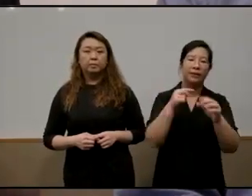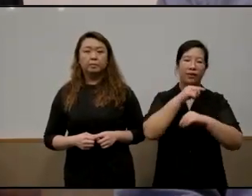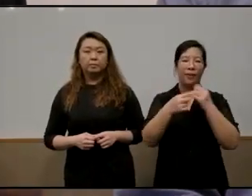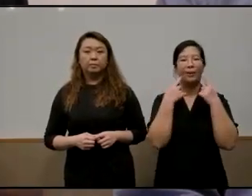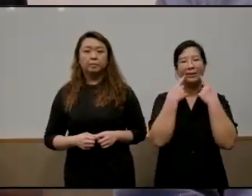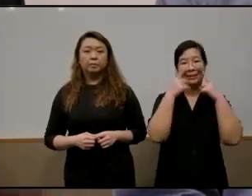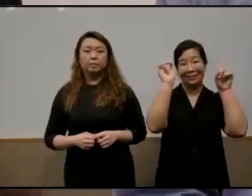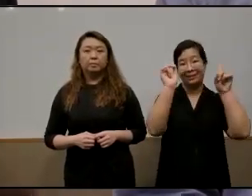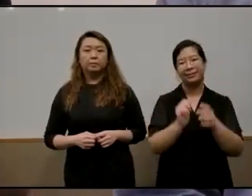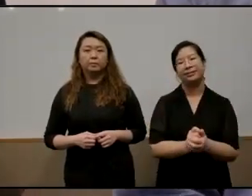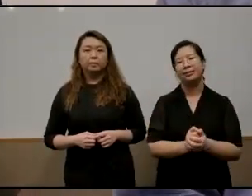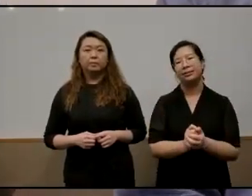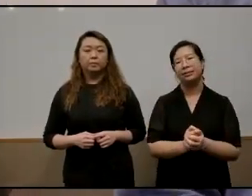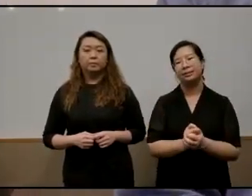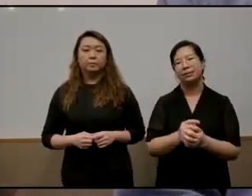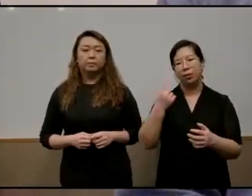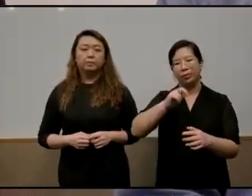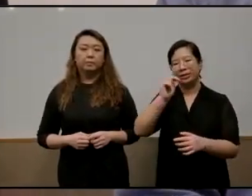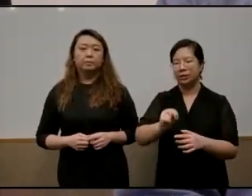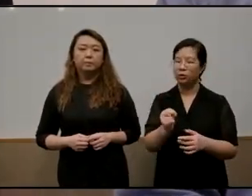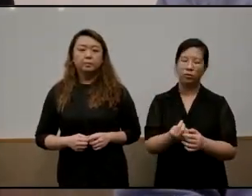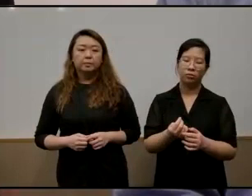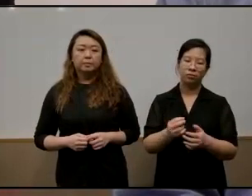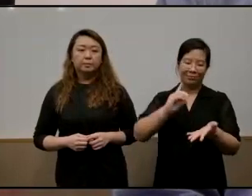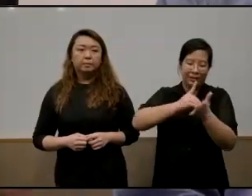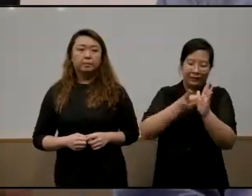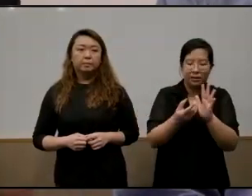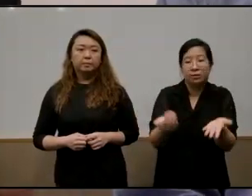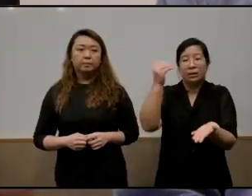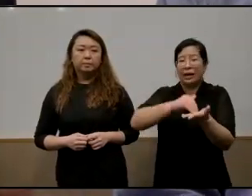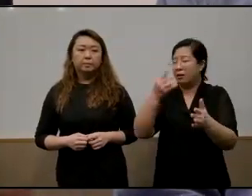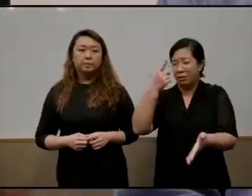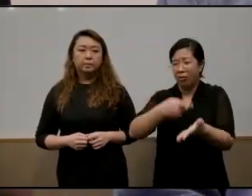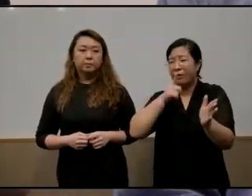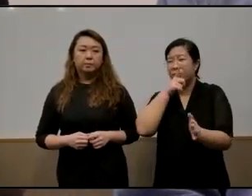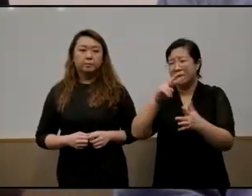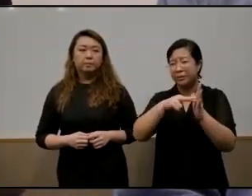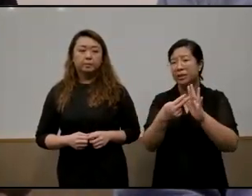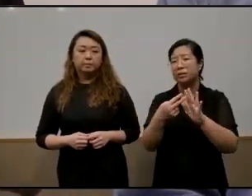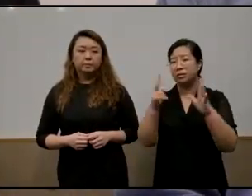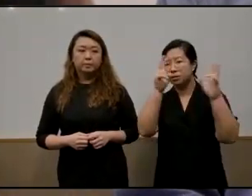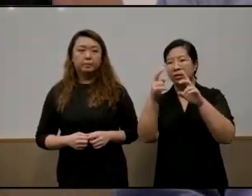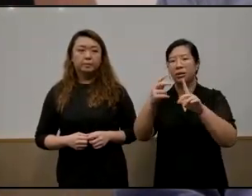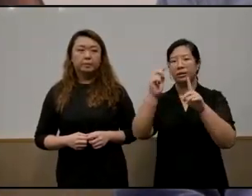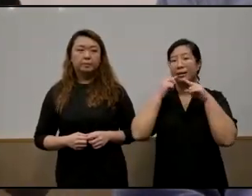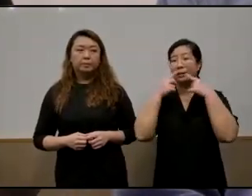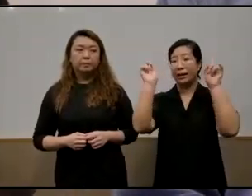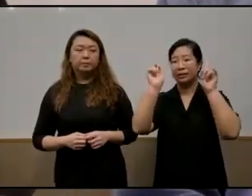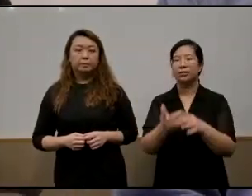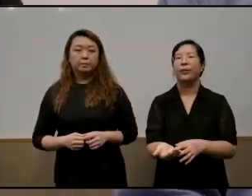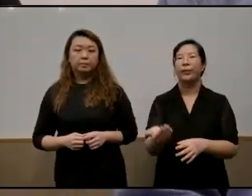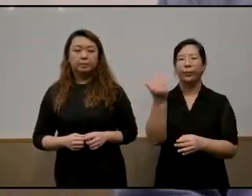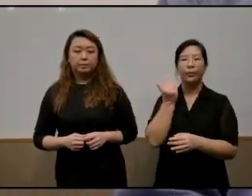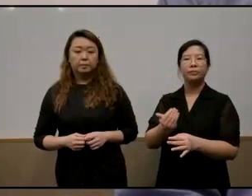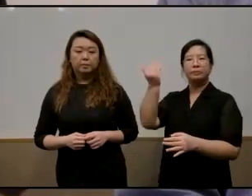look like we need to redefine success in the earlier years